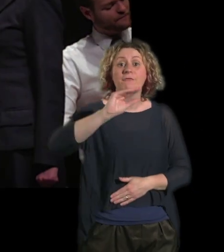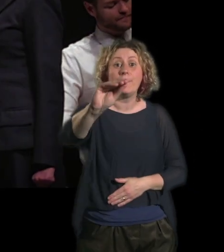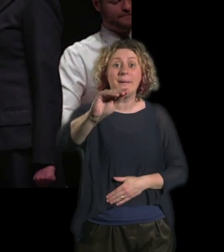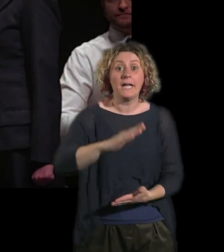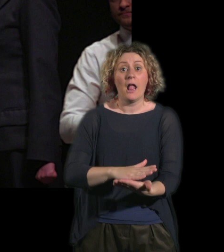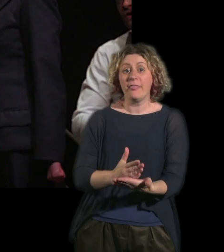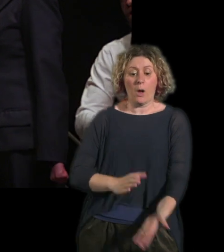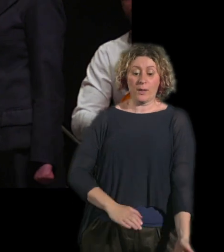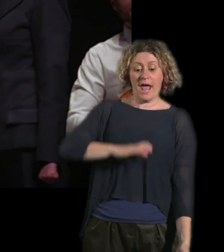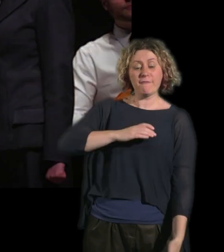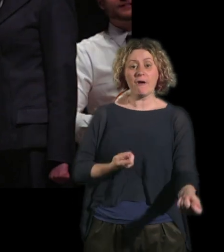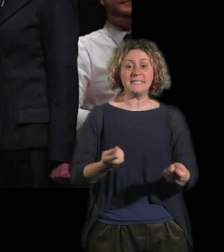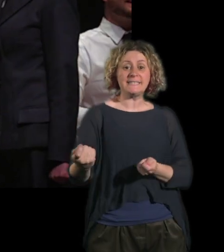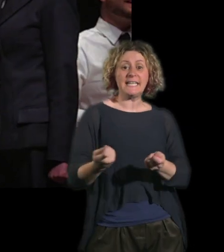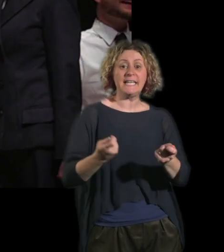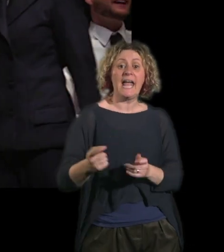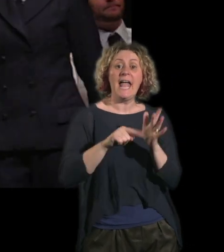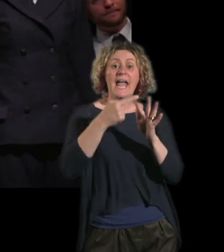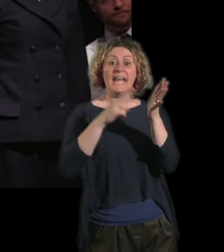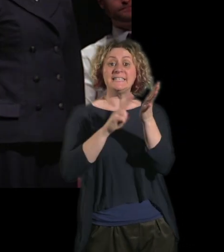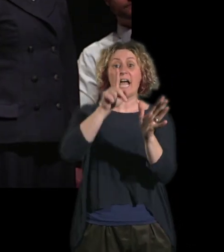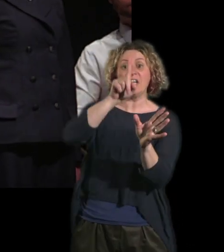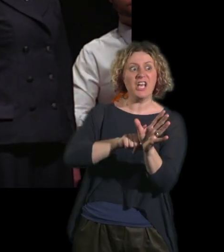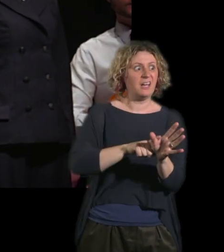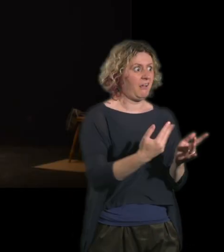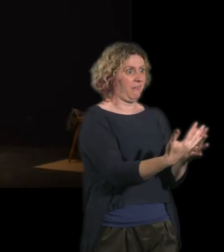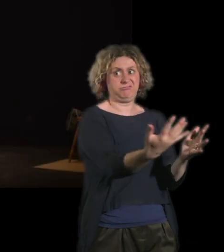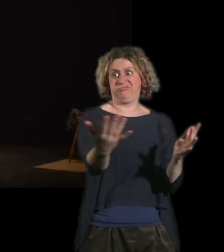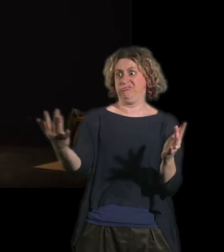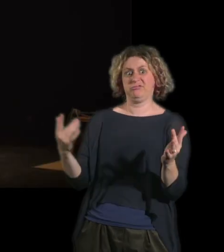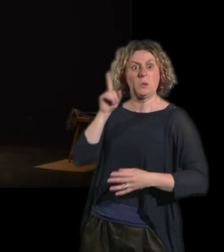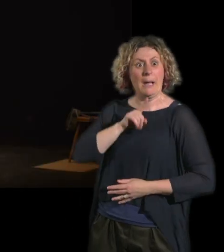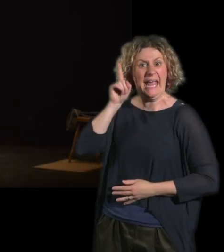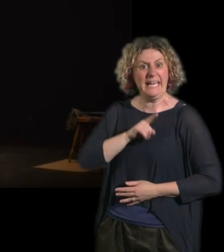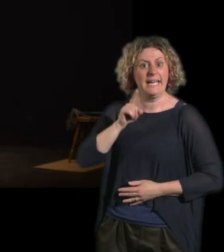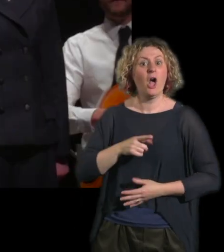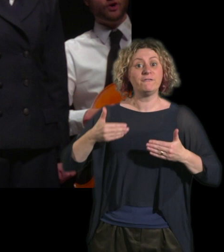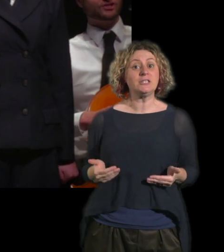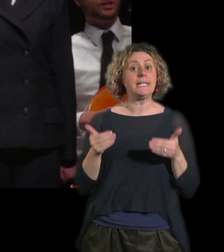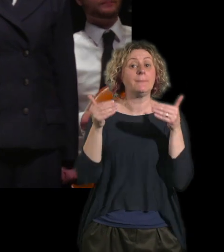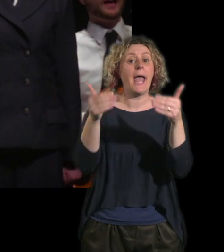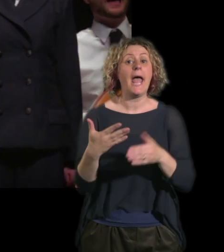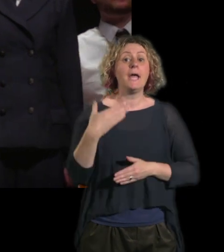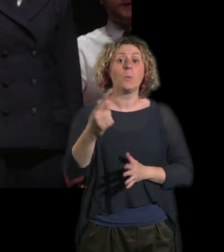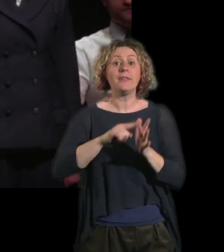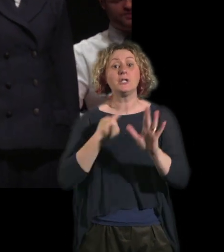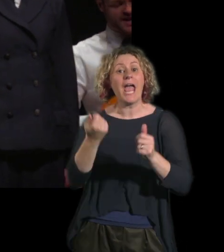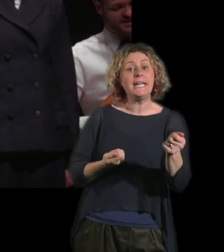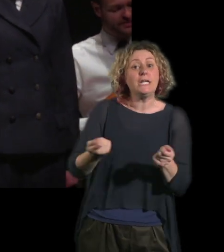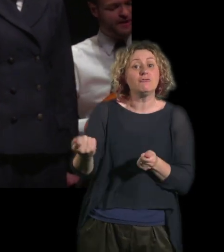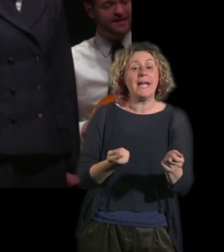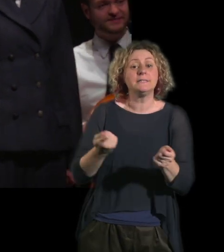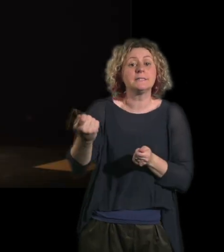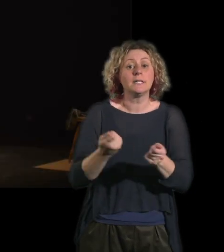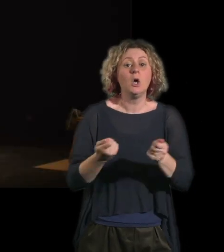can take it from me, for we're never at sea. It's our Jenny. Goodness knows how many. Full steam ahead with